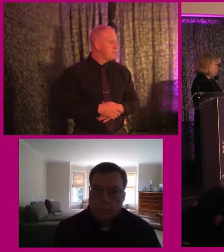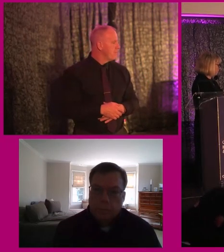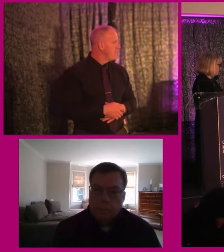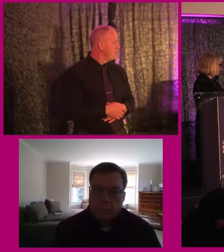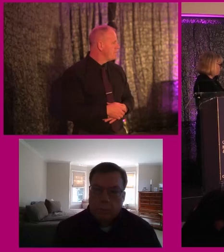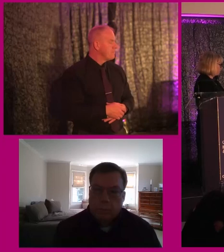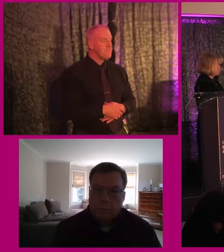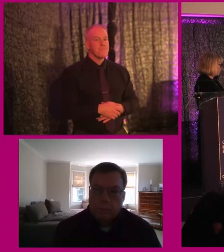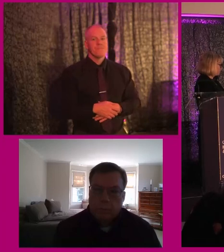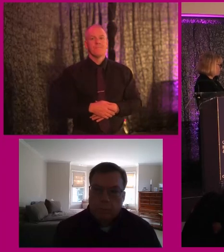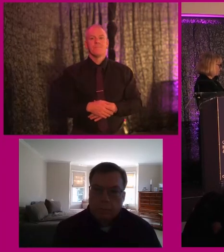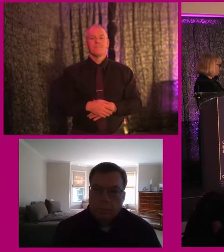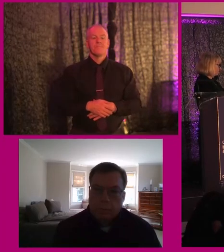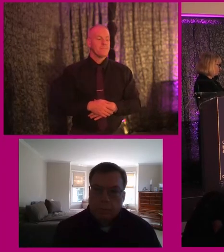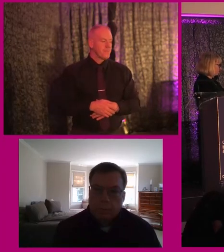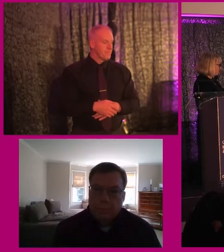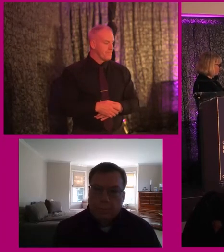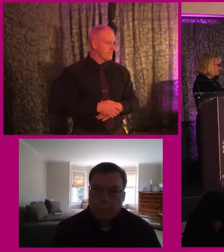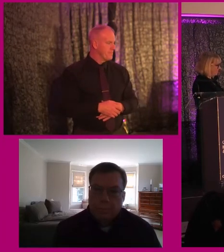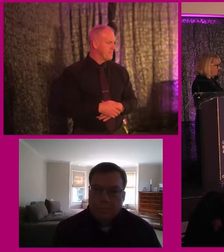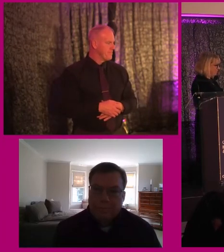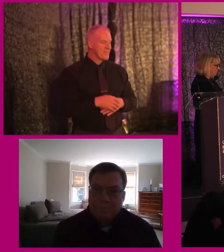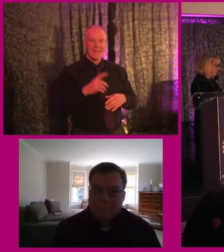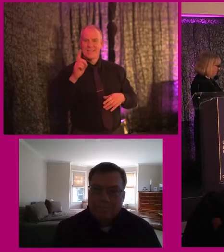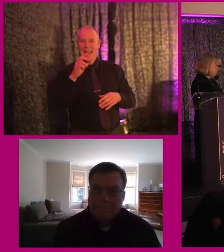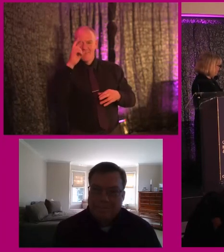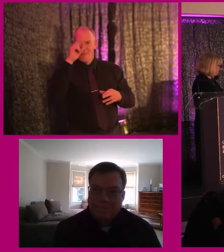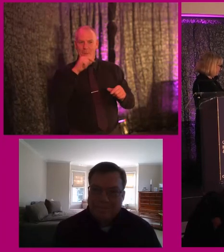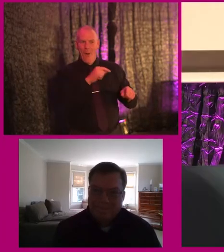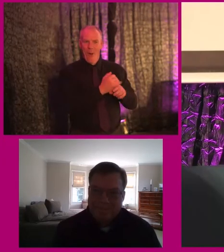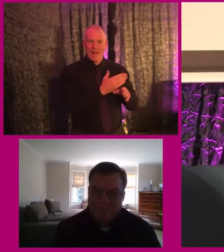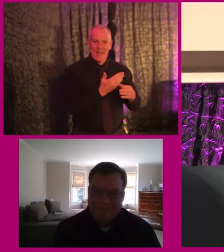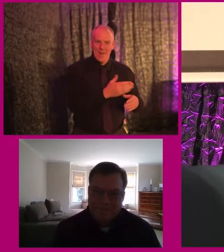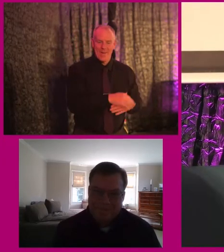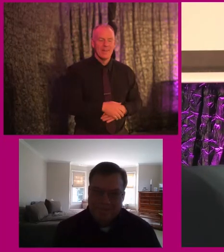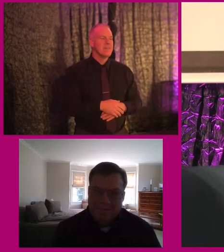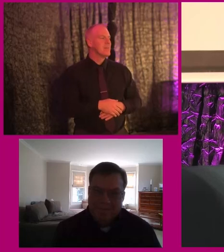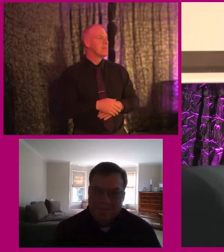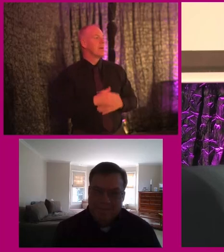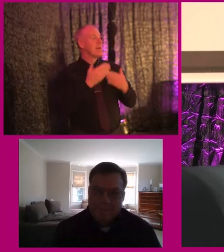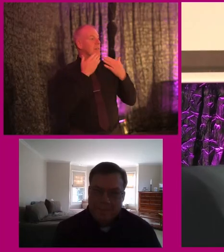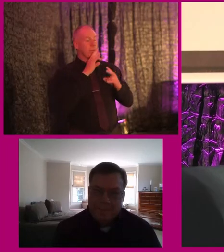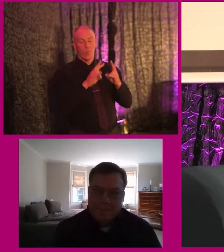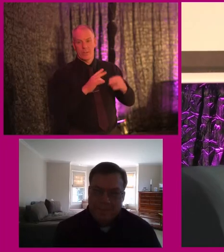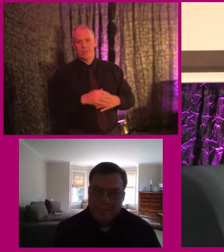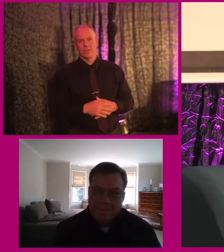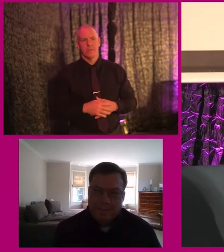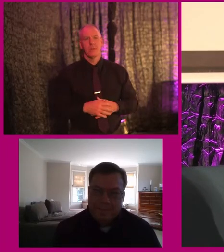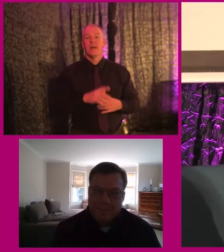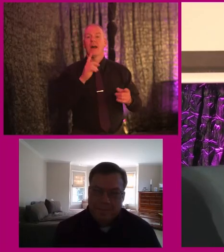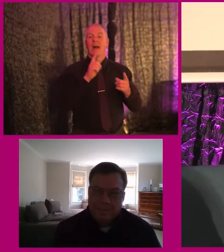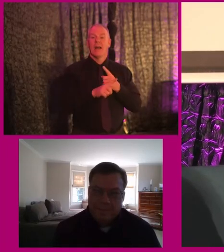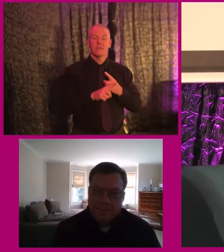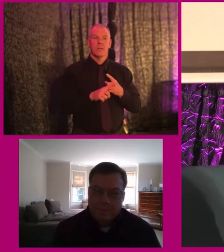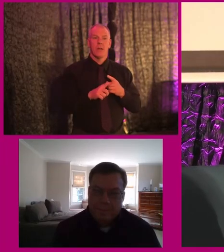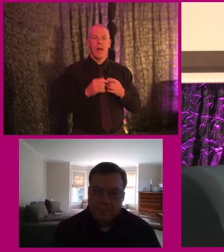Okay. Congratulations, David. You need to remember all of that until I'm finished with my answer. But so thank you for the question. I need to answer like a